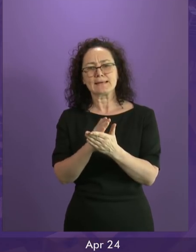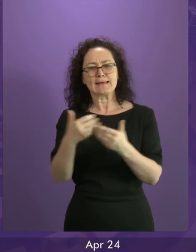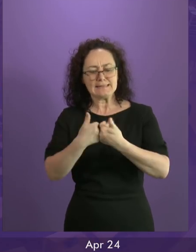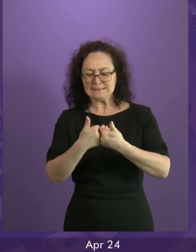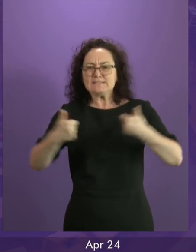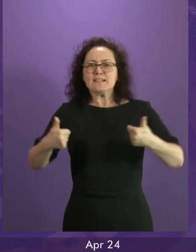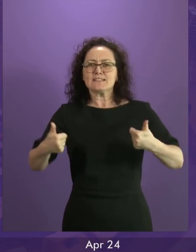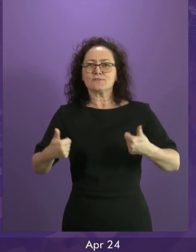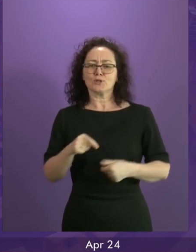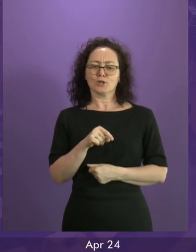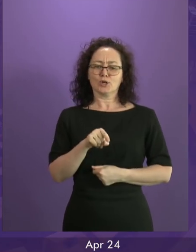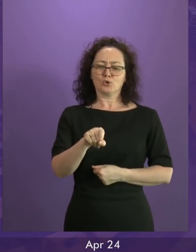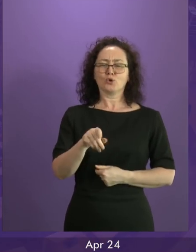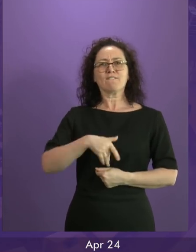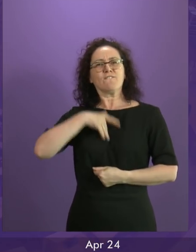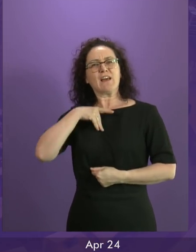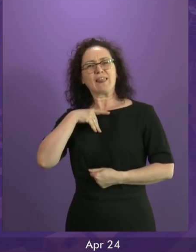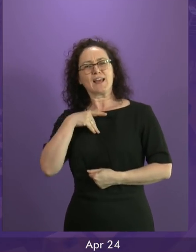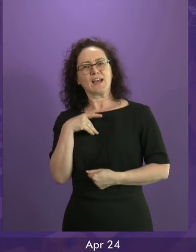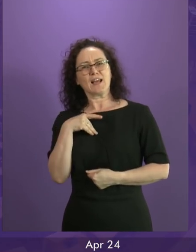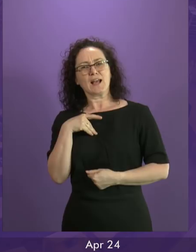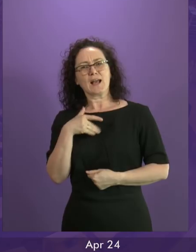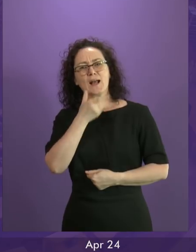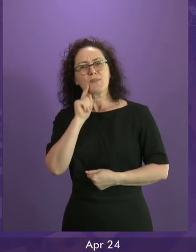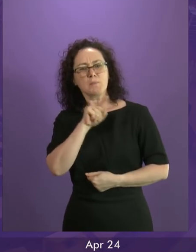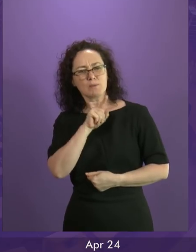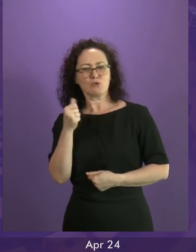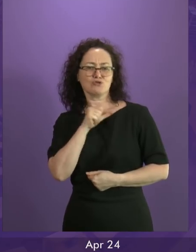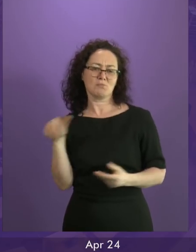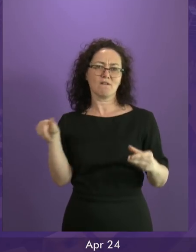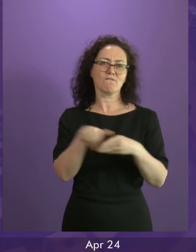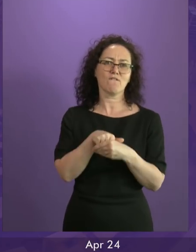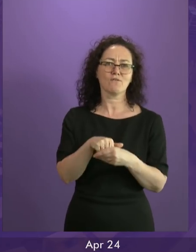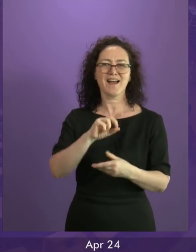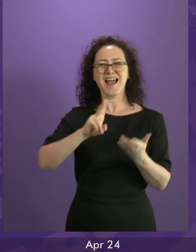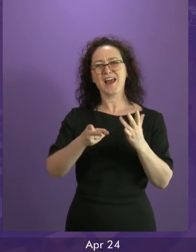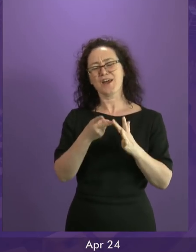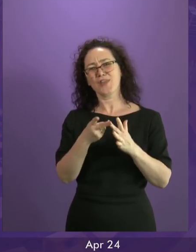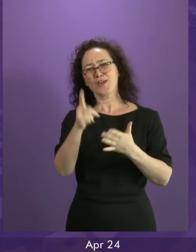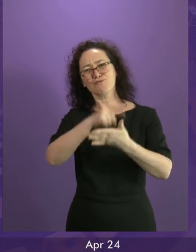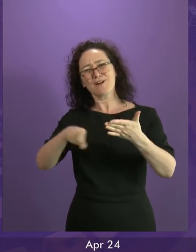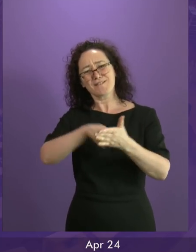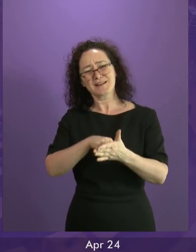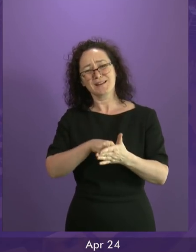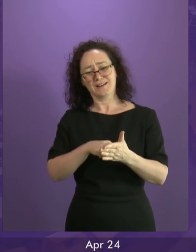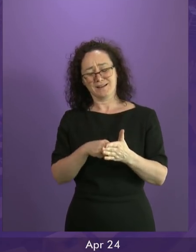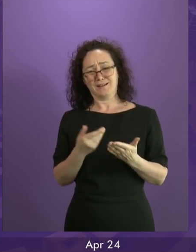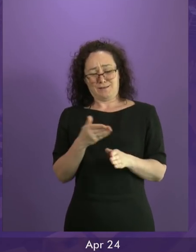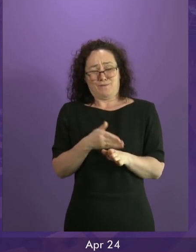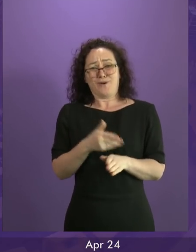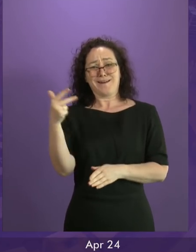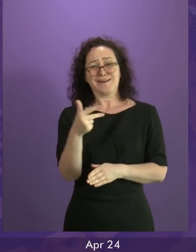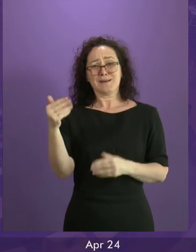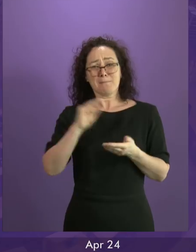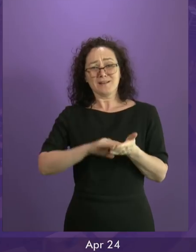is for the people of Scotland to be plunged into another divisive referendum within the next 18 months. First Minister, this is just